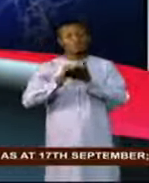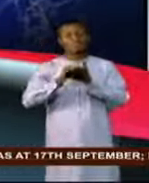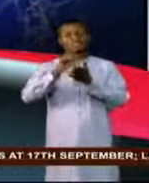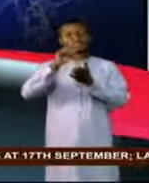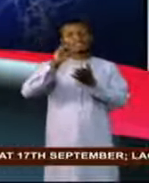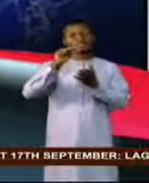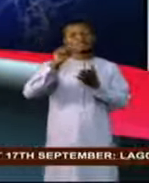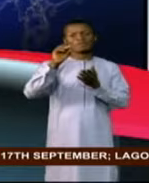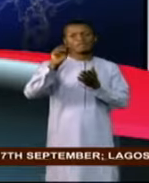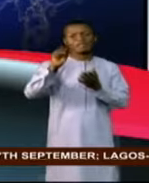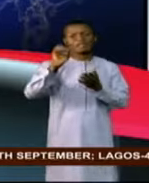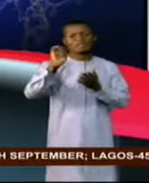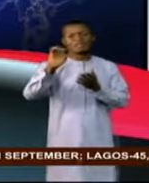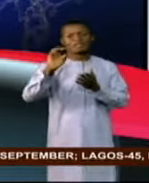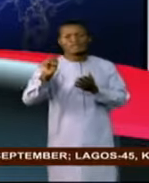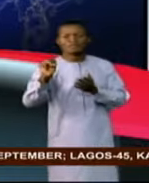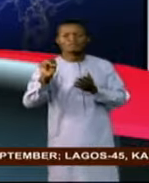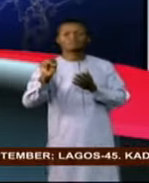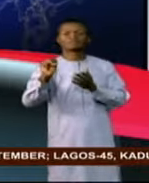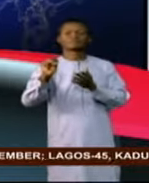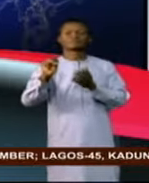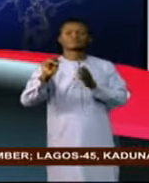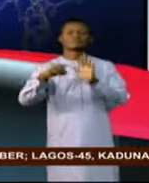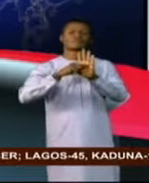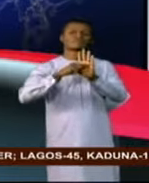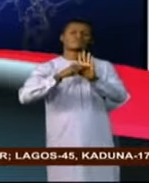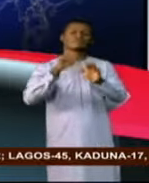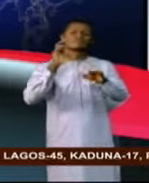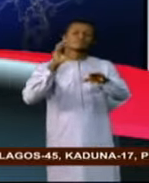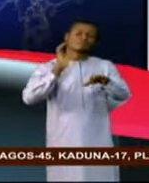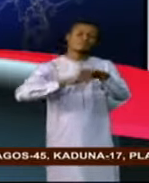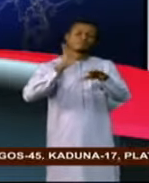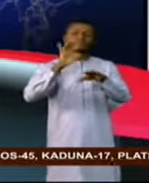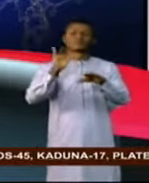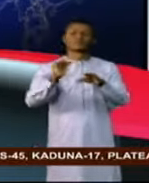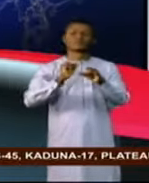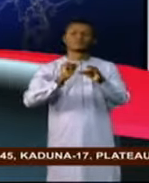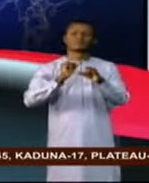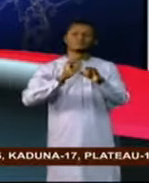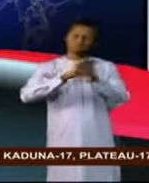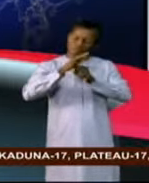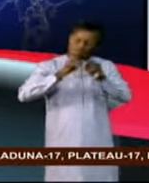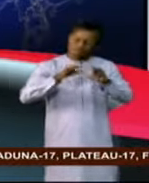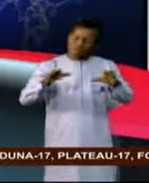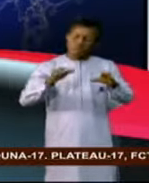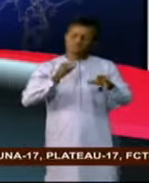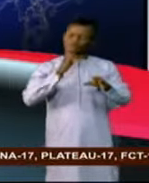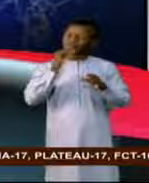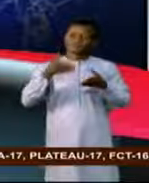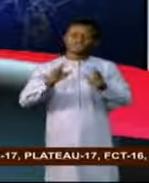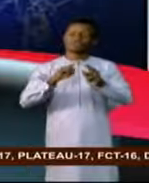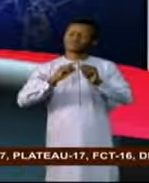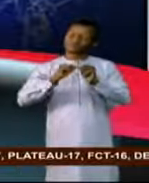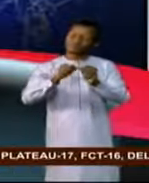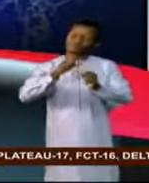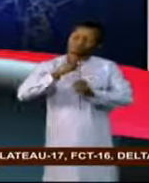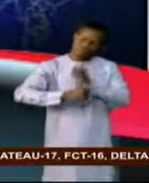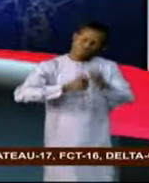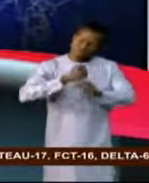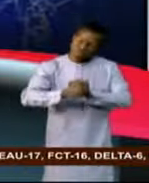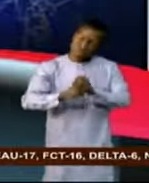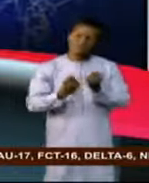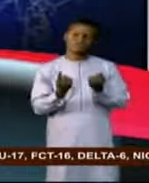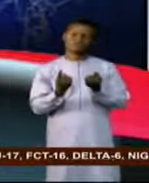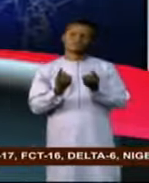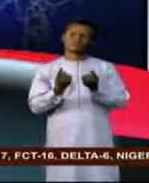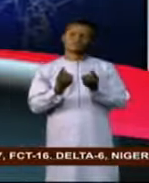and medium enterprise is negatively impacted by the global pandemic are not allowed to suffer more due to inability to meet